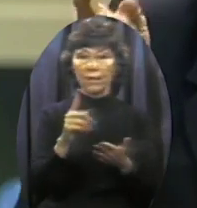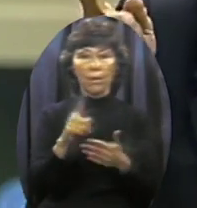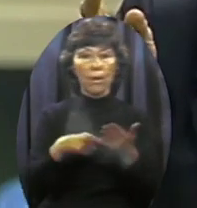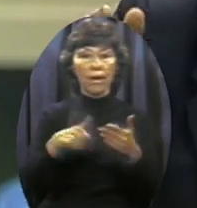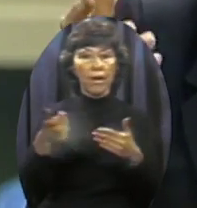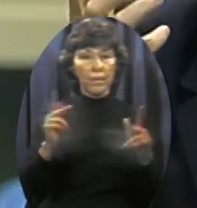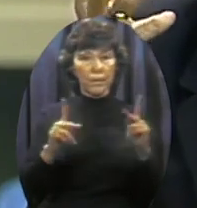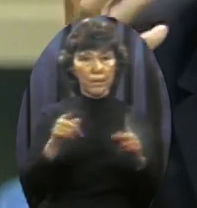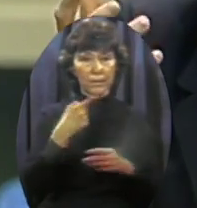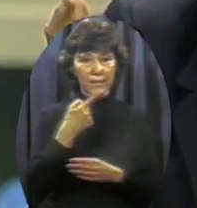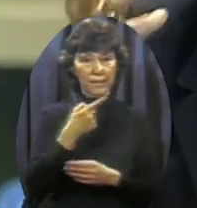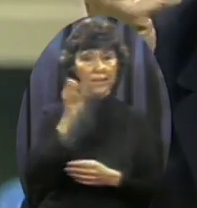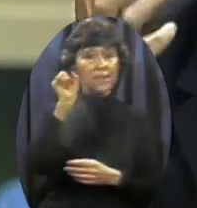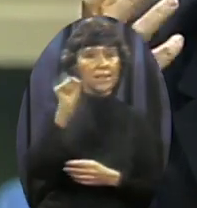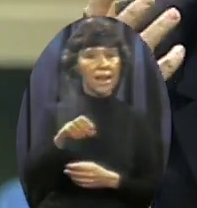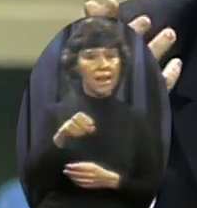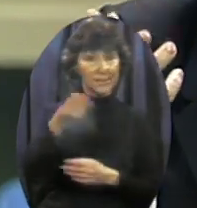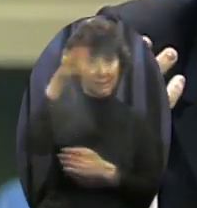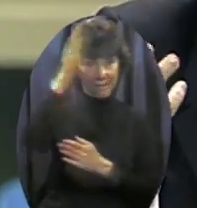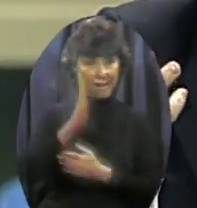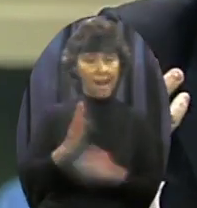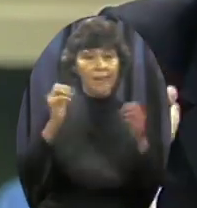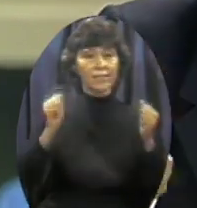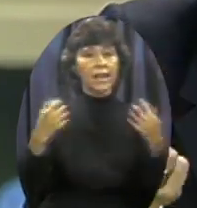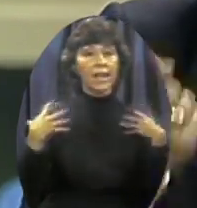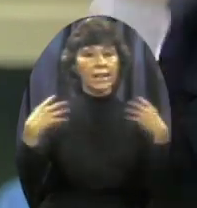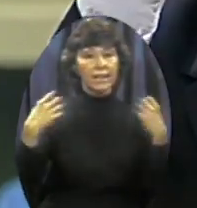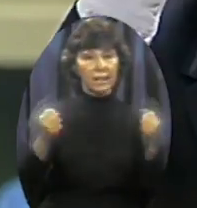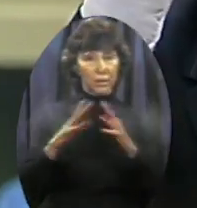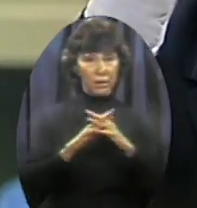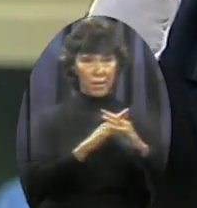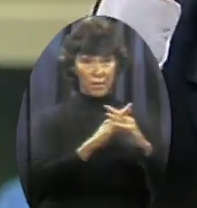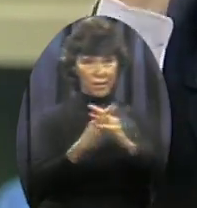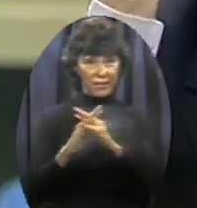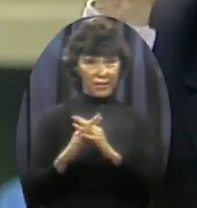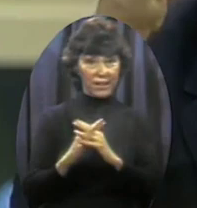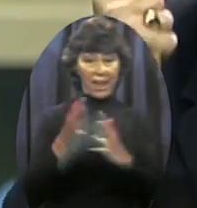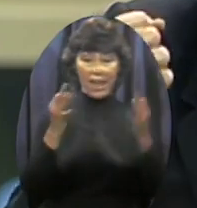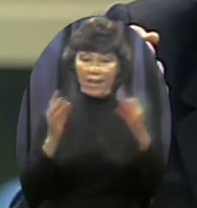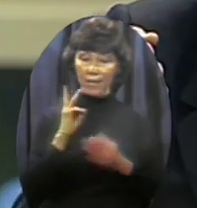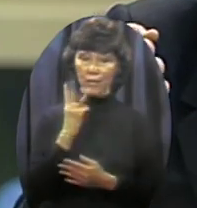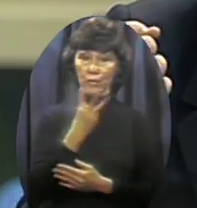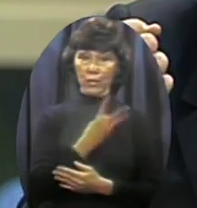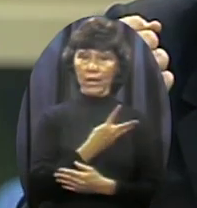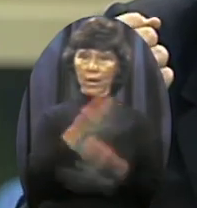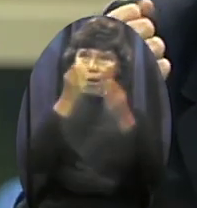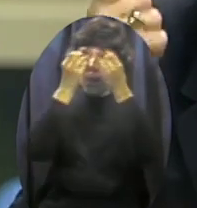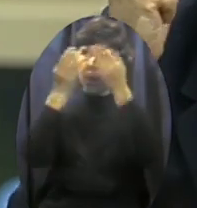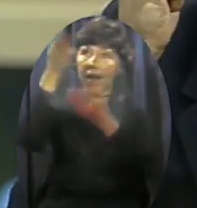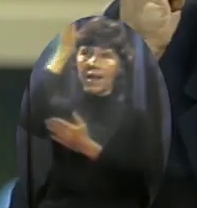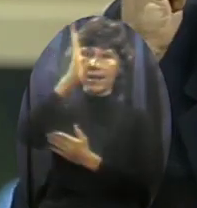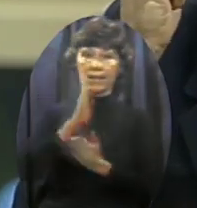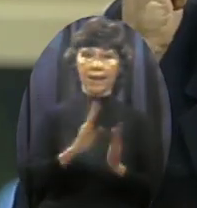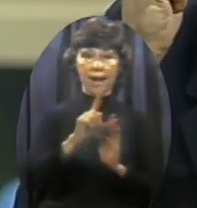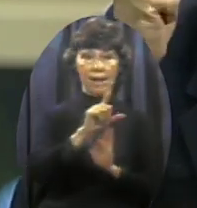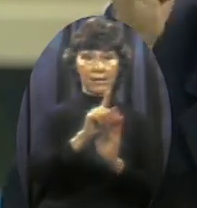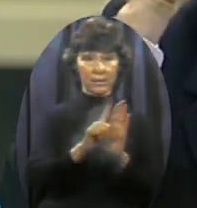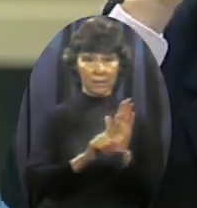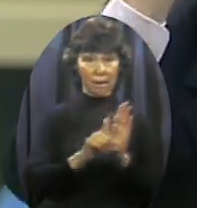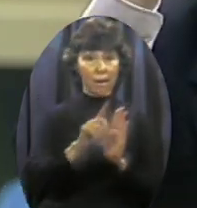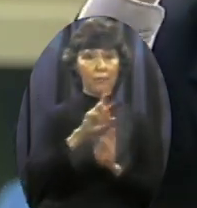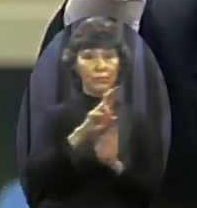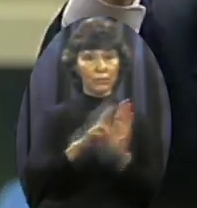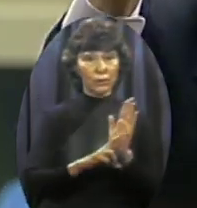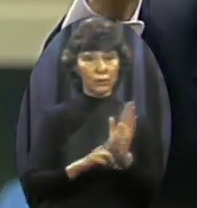Proverbs 14 34 In paraphrase Living by God's principles Promotes a nation to greatness We can be great again So that in that greatness and